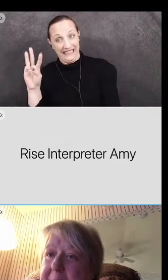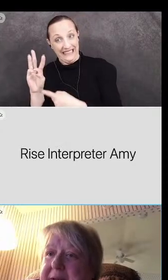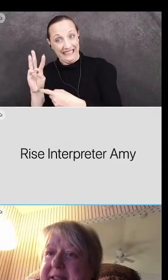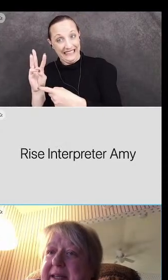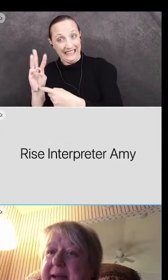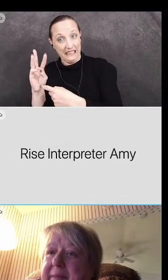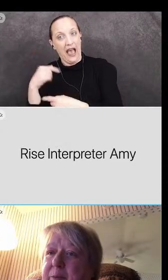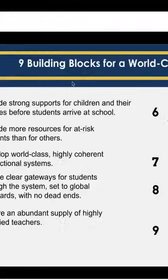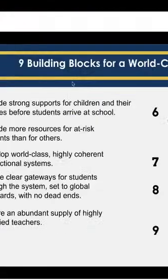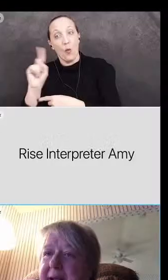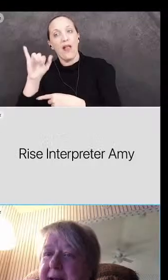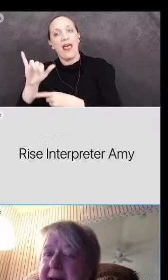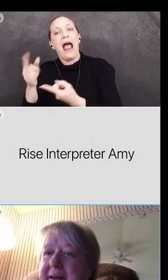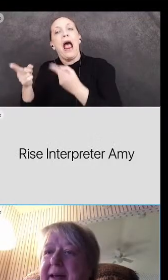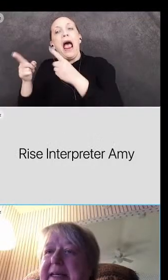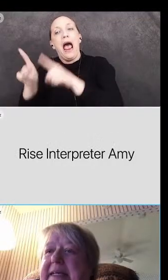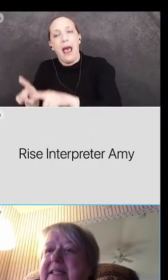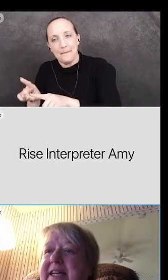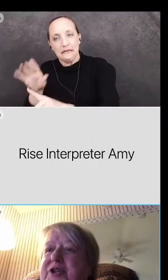where it happens.